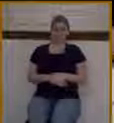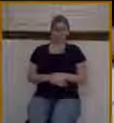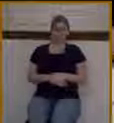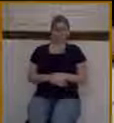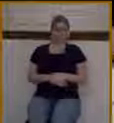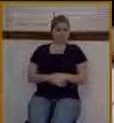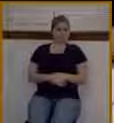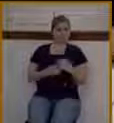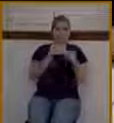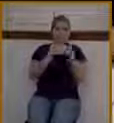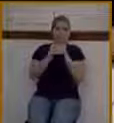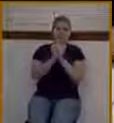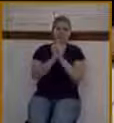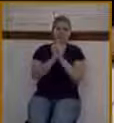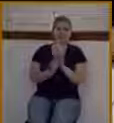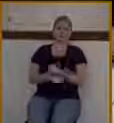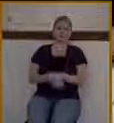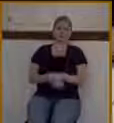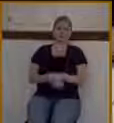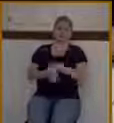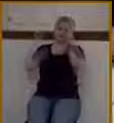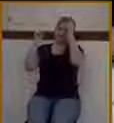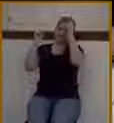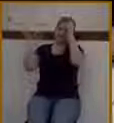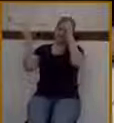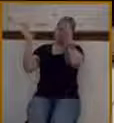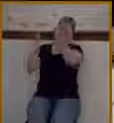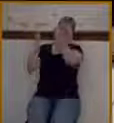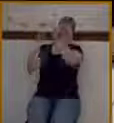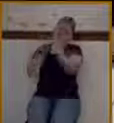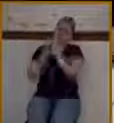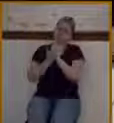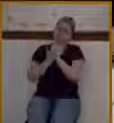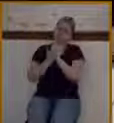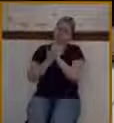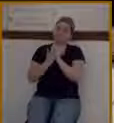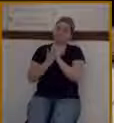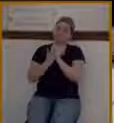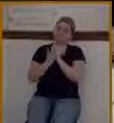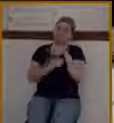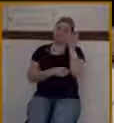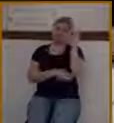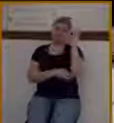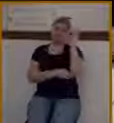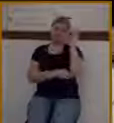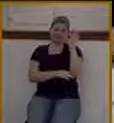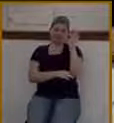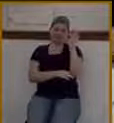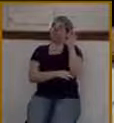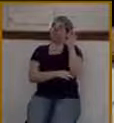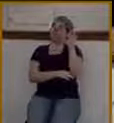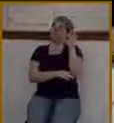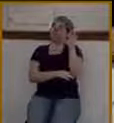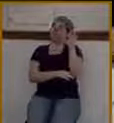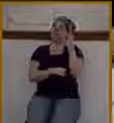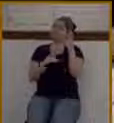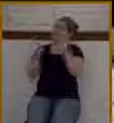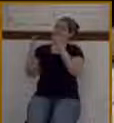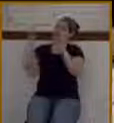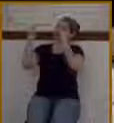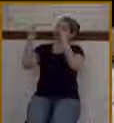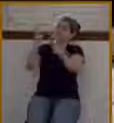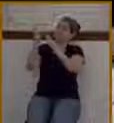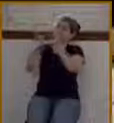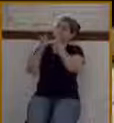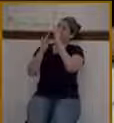Would you pray with me? Father, help me as I preach this passage to exalt our Lord Jesus Christ.